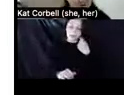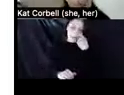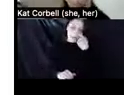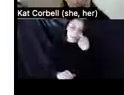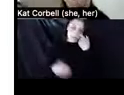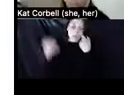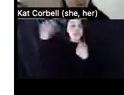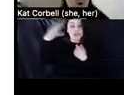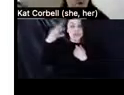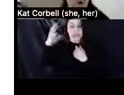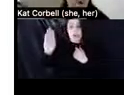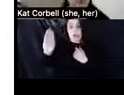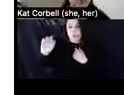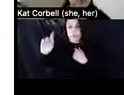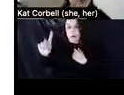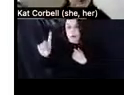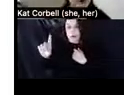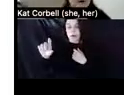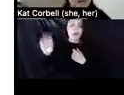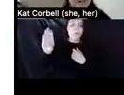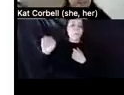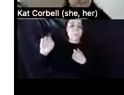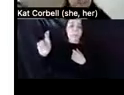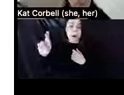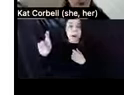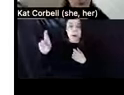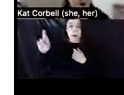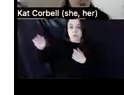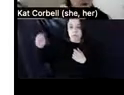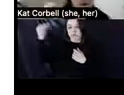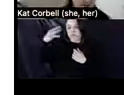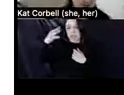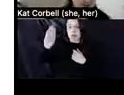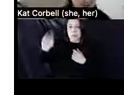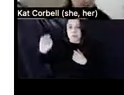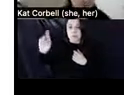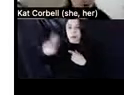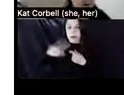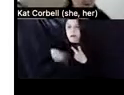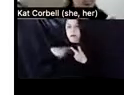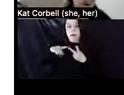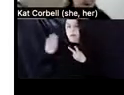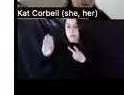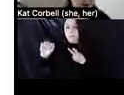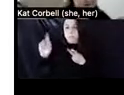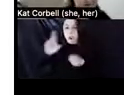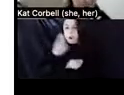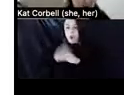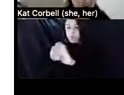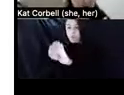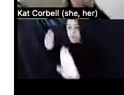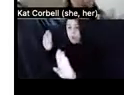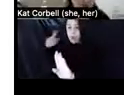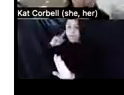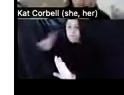shower bars put in your shower or, um, a bar put in the wall to help you get up or down from the